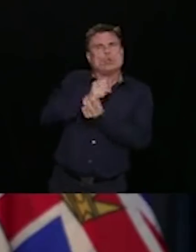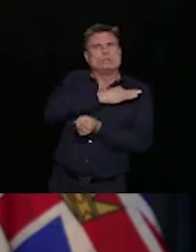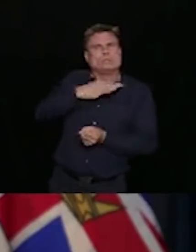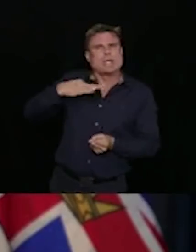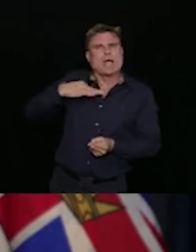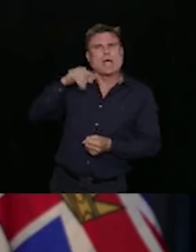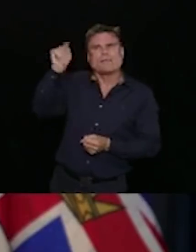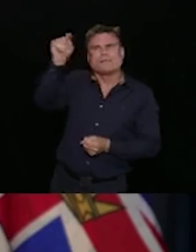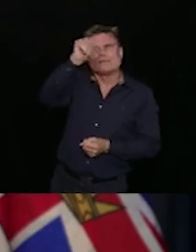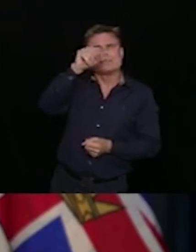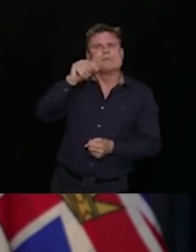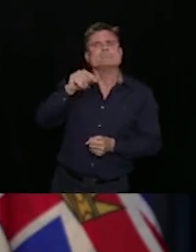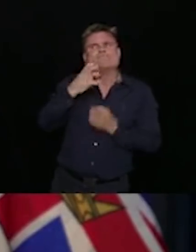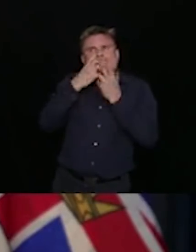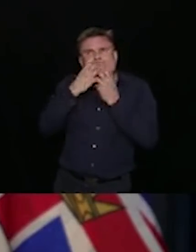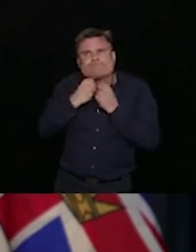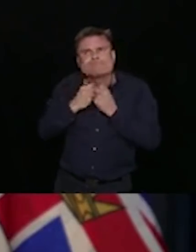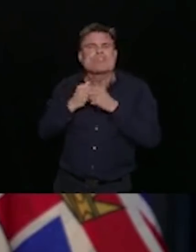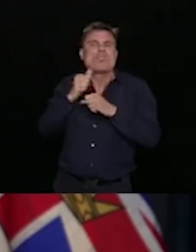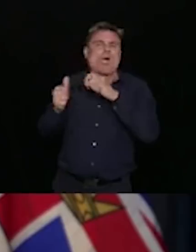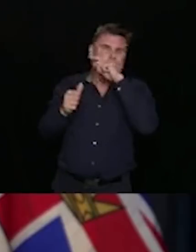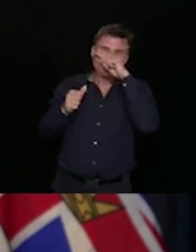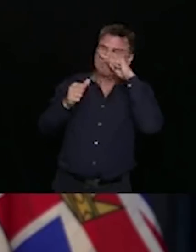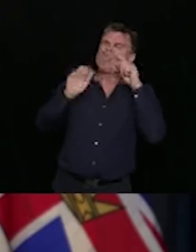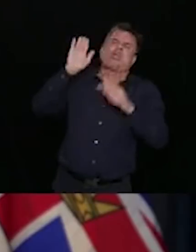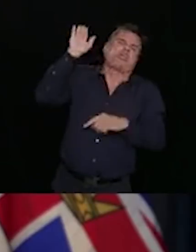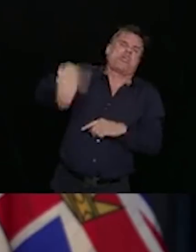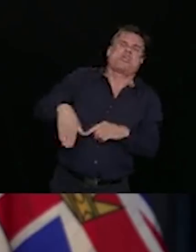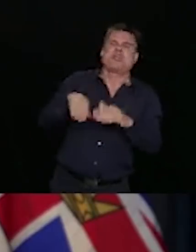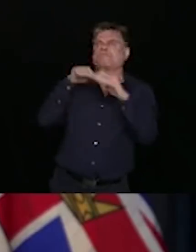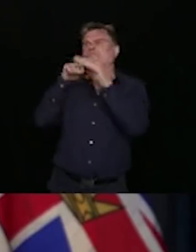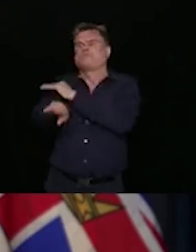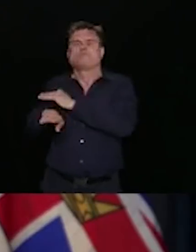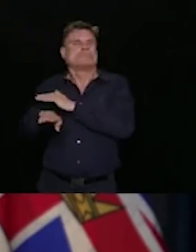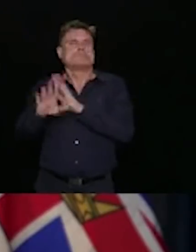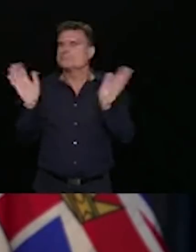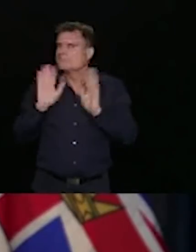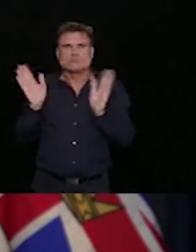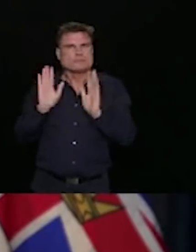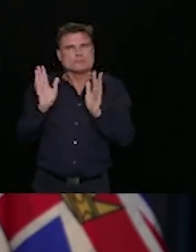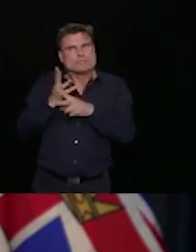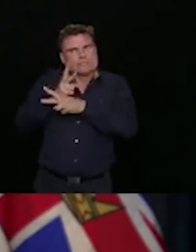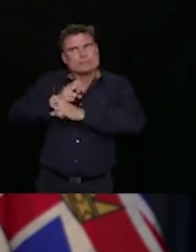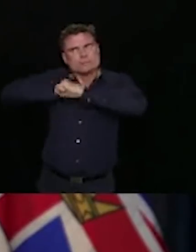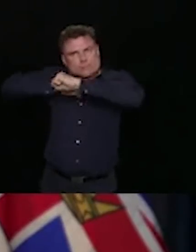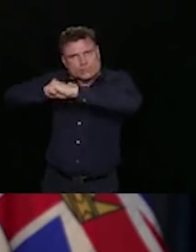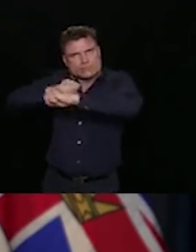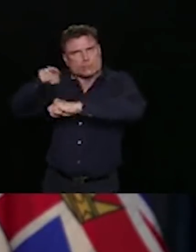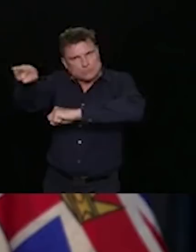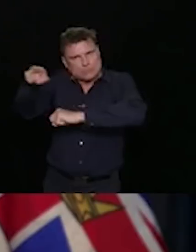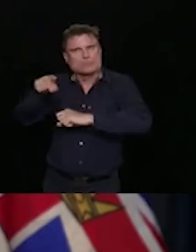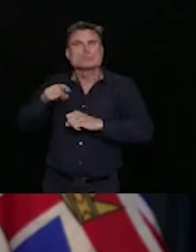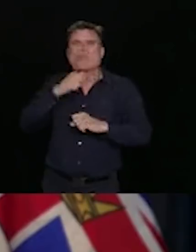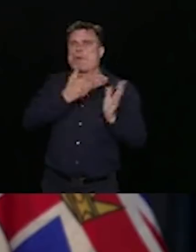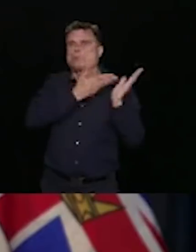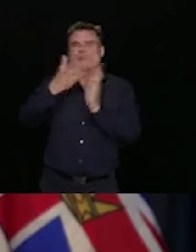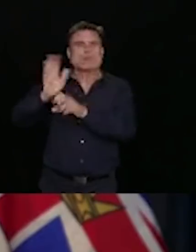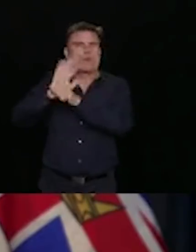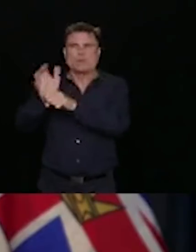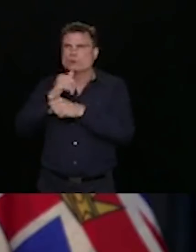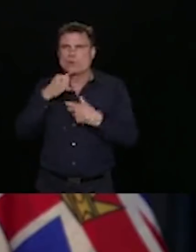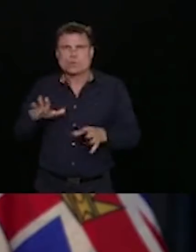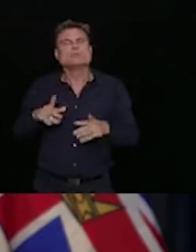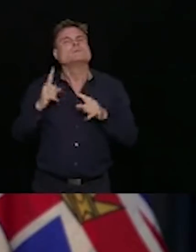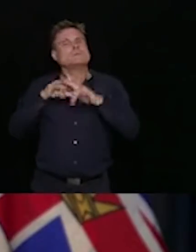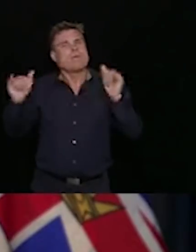show gratitude as they follow the WorkSafe BC requirements for safe operations. We have COVID plans, COVID